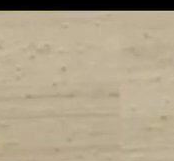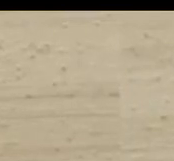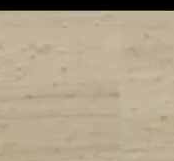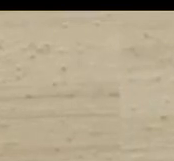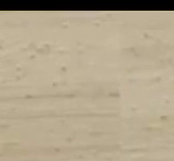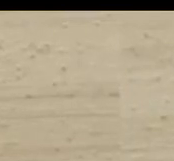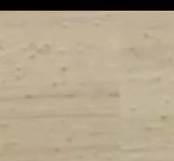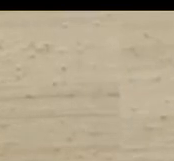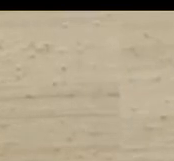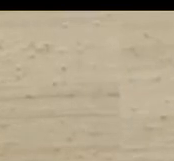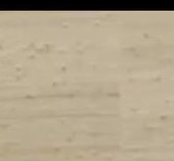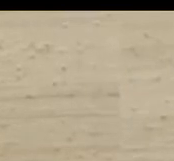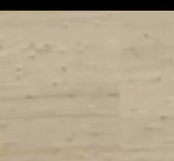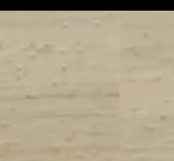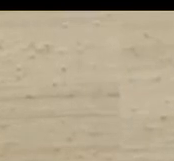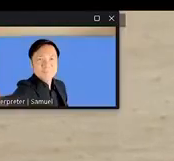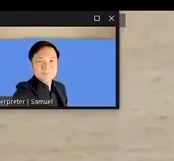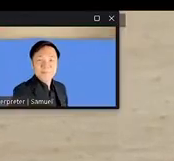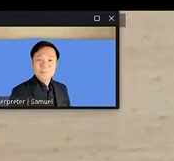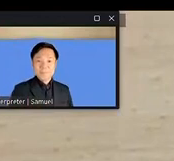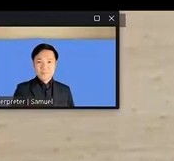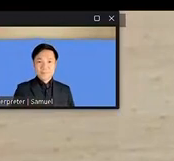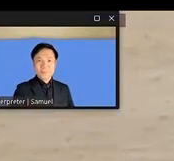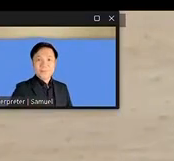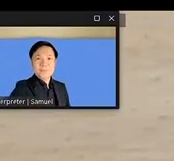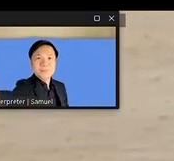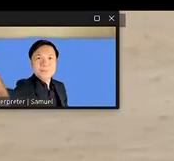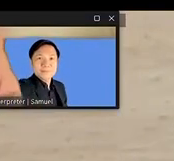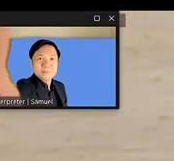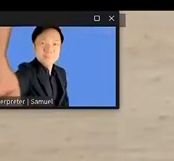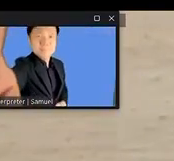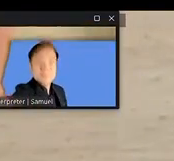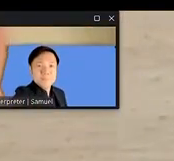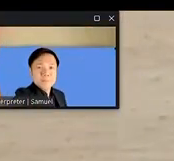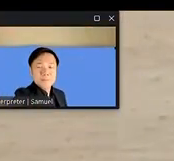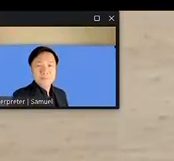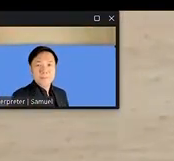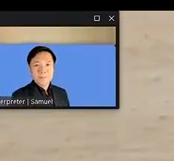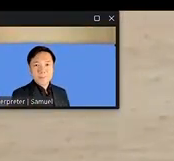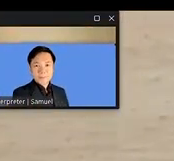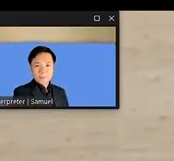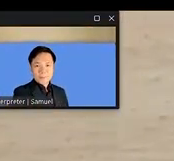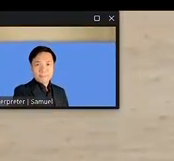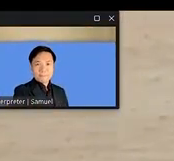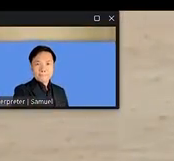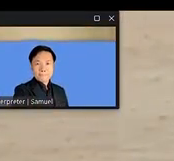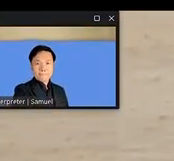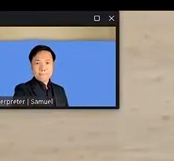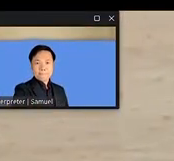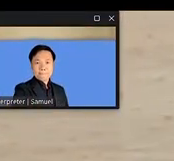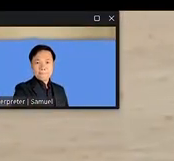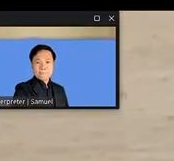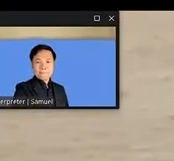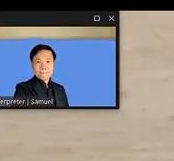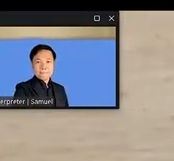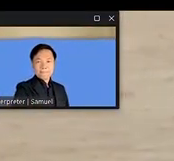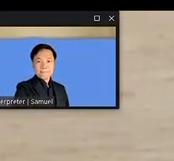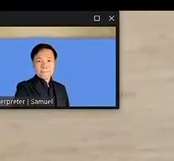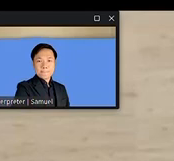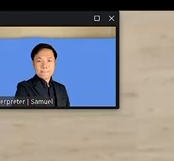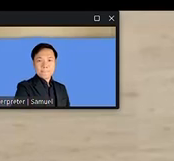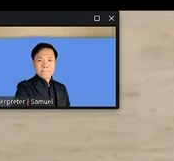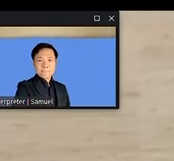we are we're going to we're going to talk about the what the agenda